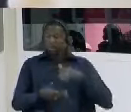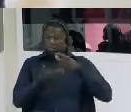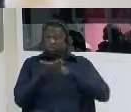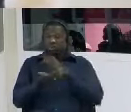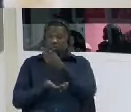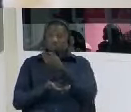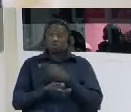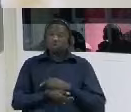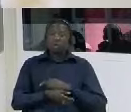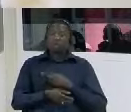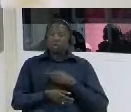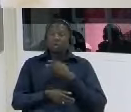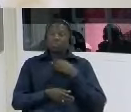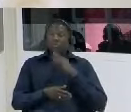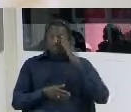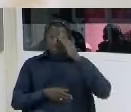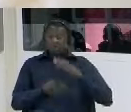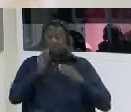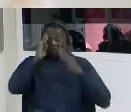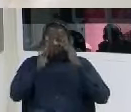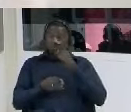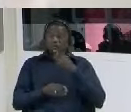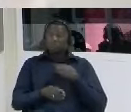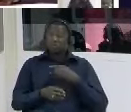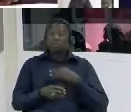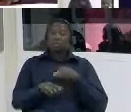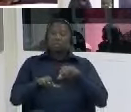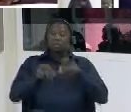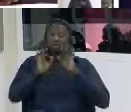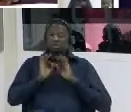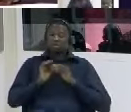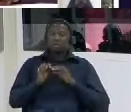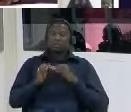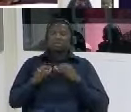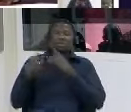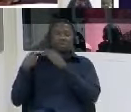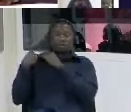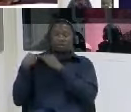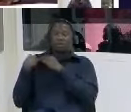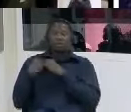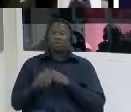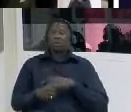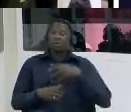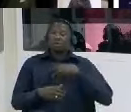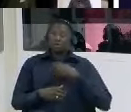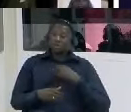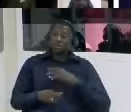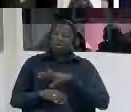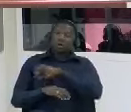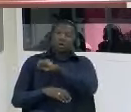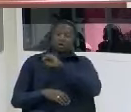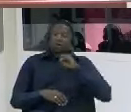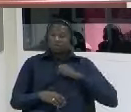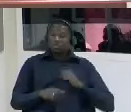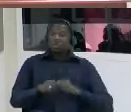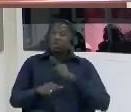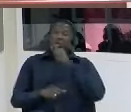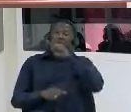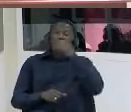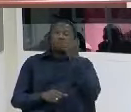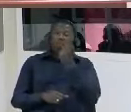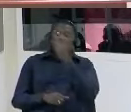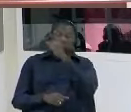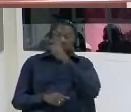responsibility and i want to assure you that our support we are we will give you our 100 support